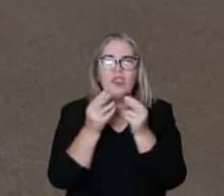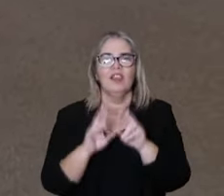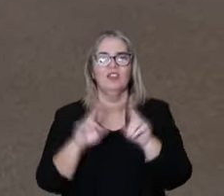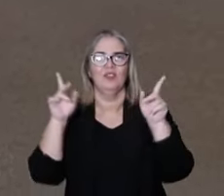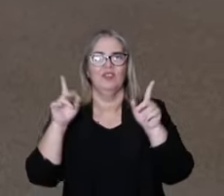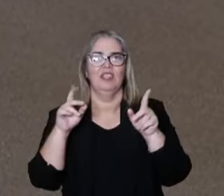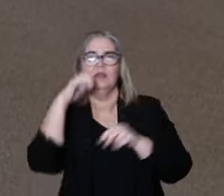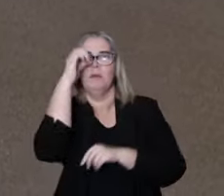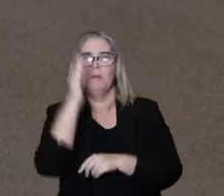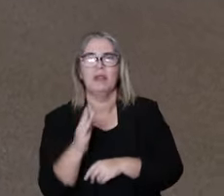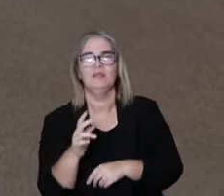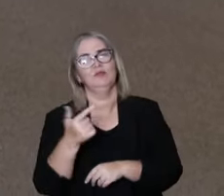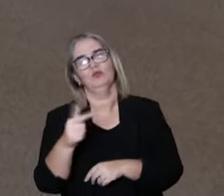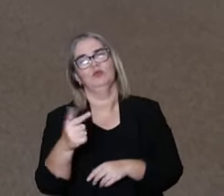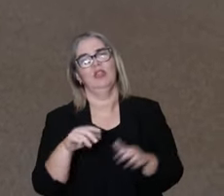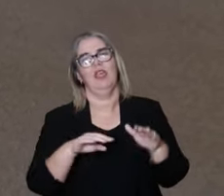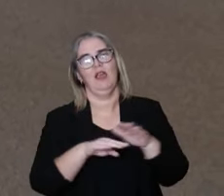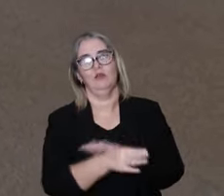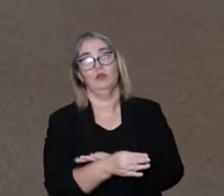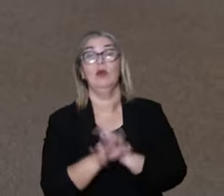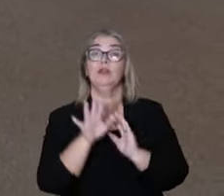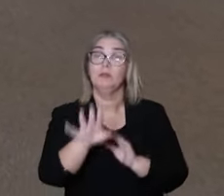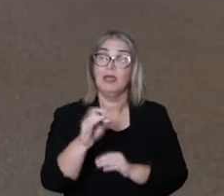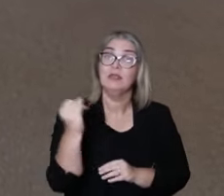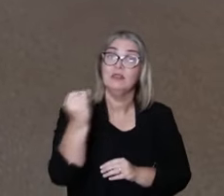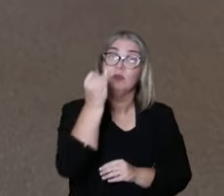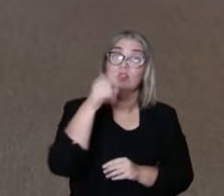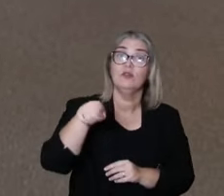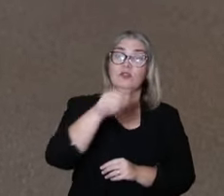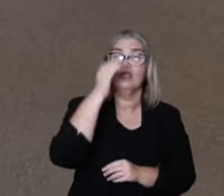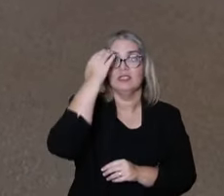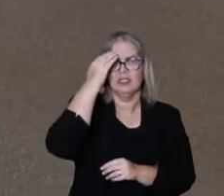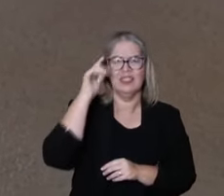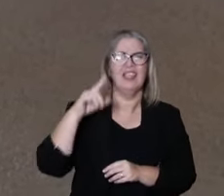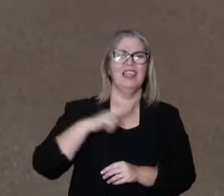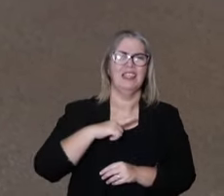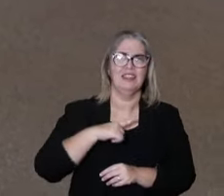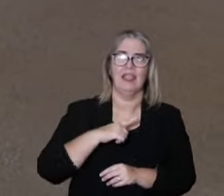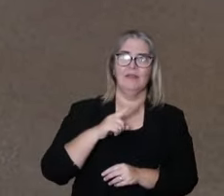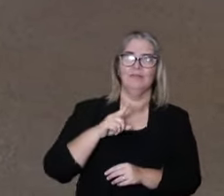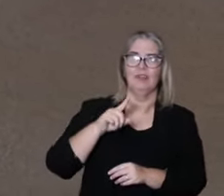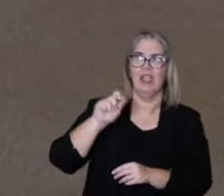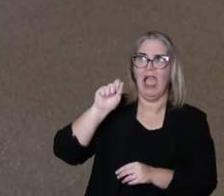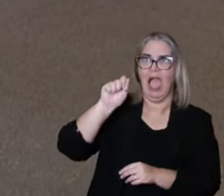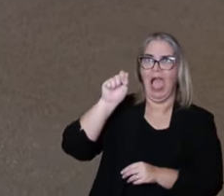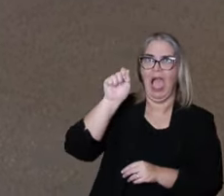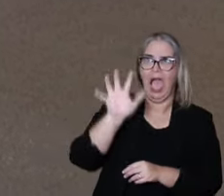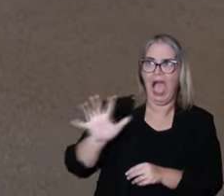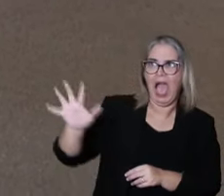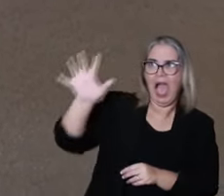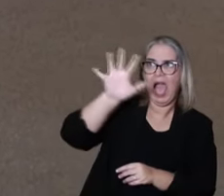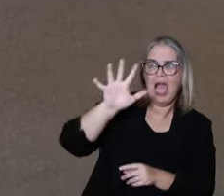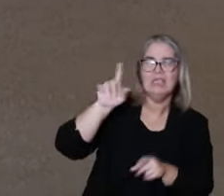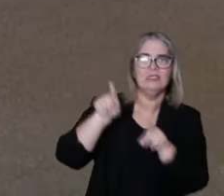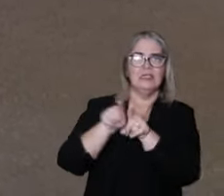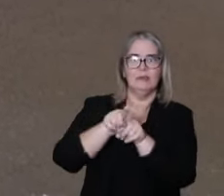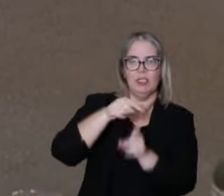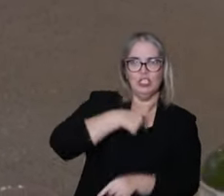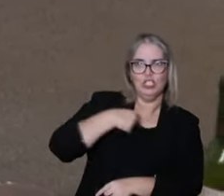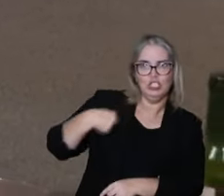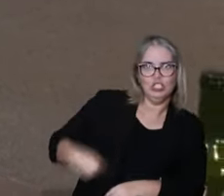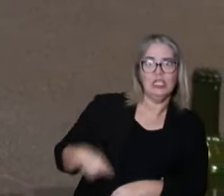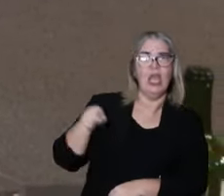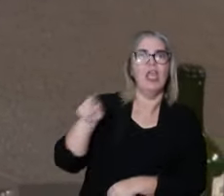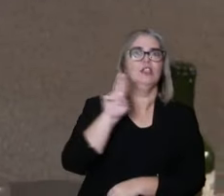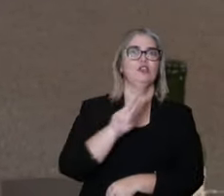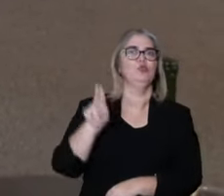Just to bring this idea that this field of phytotherapy is a strong area in the Asian countries, not